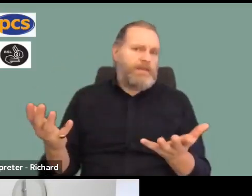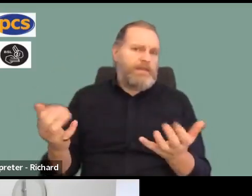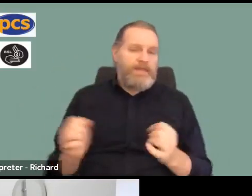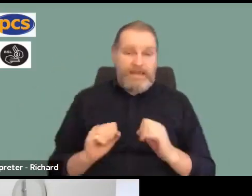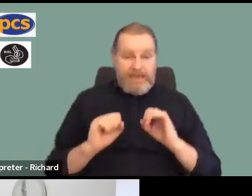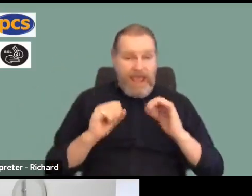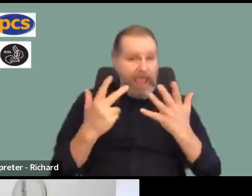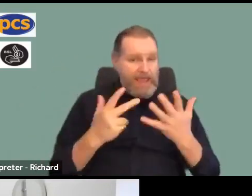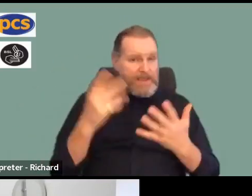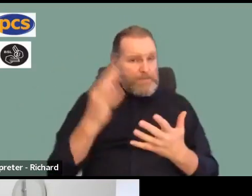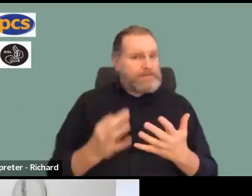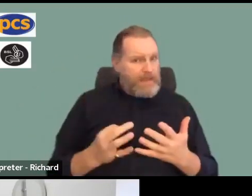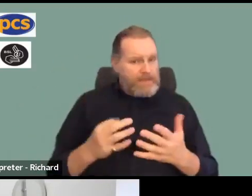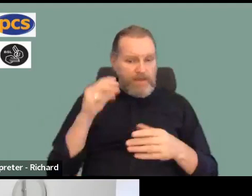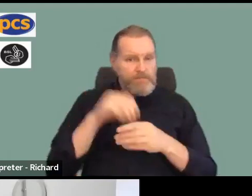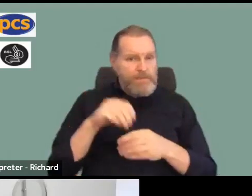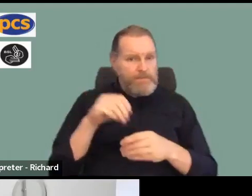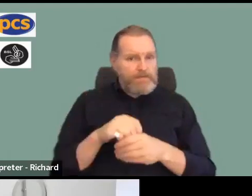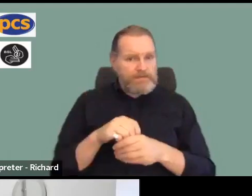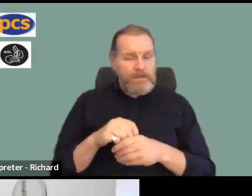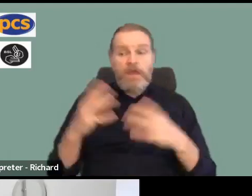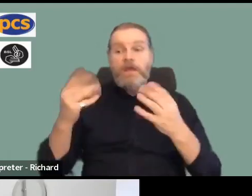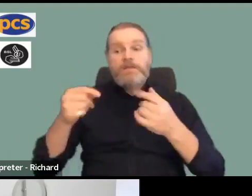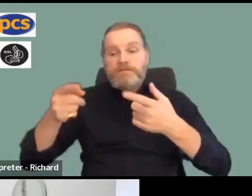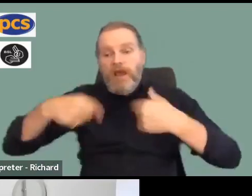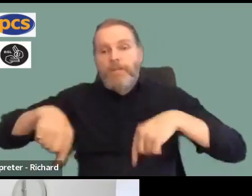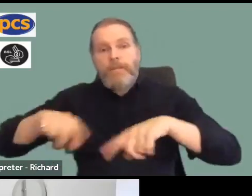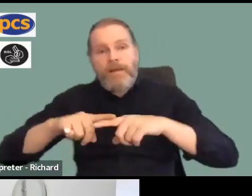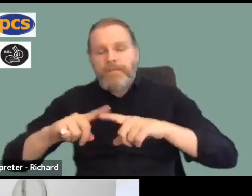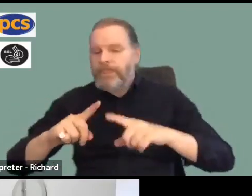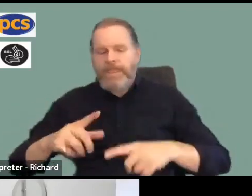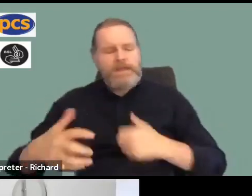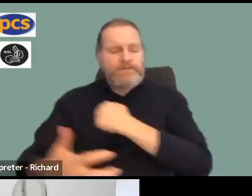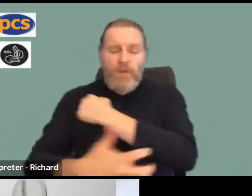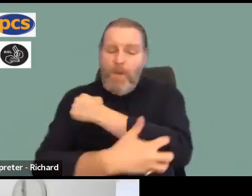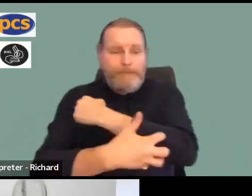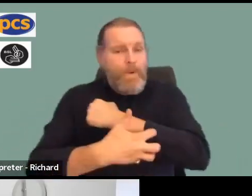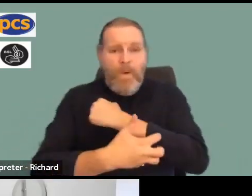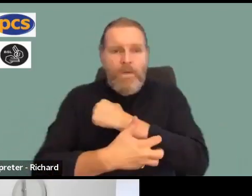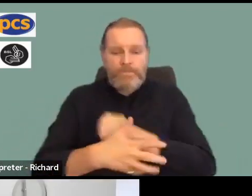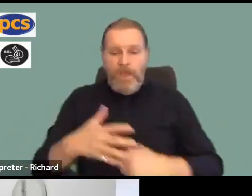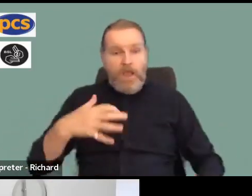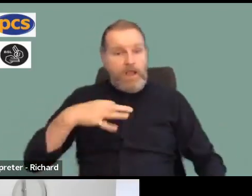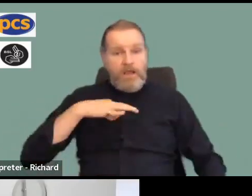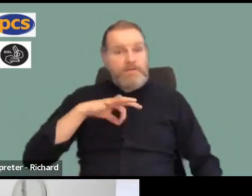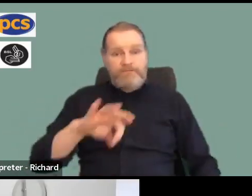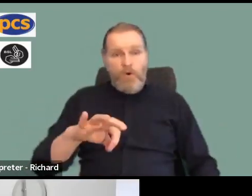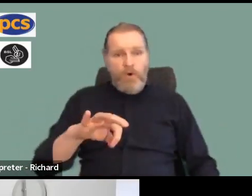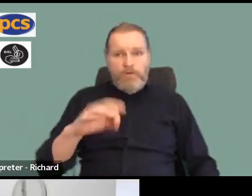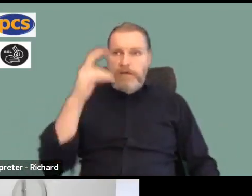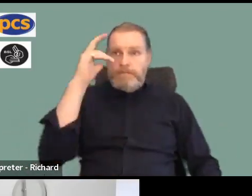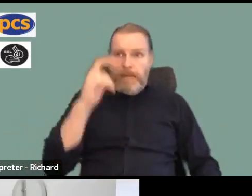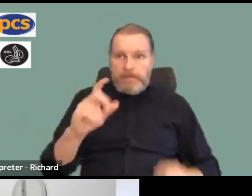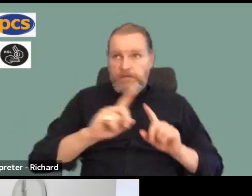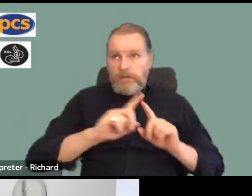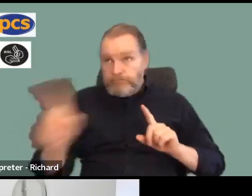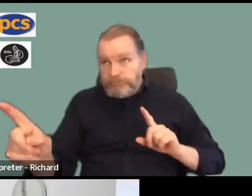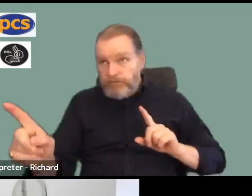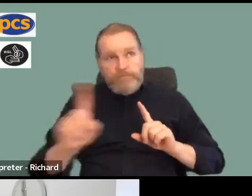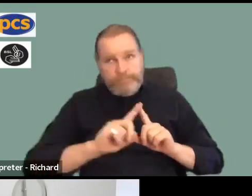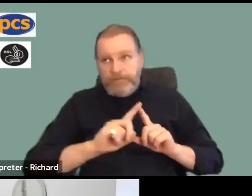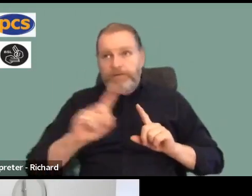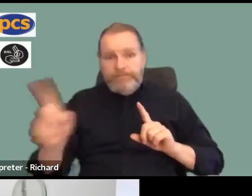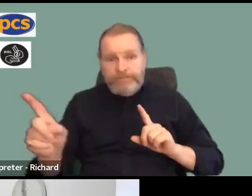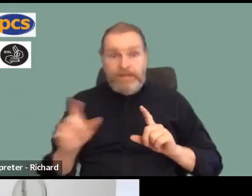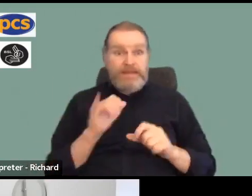told us that some of them were so poor that they couldn't afford the travel to get to work. And in some cases had to call in